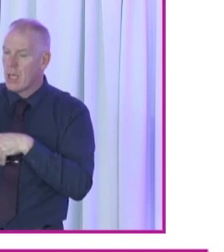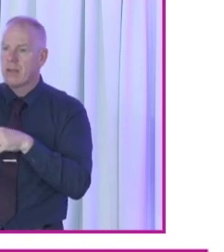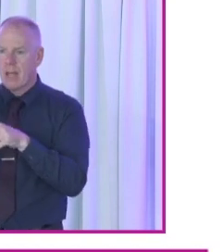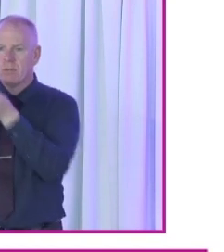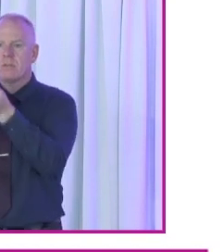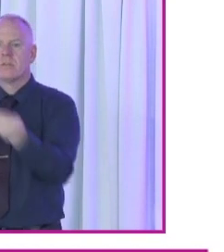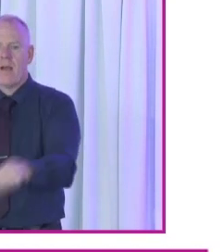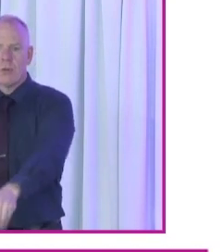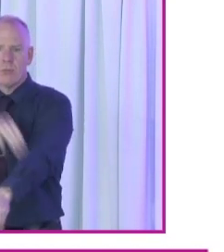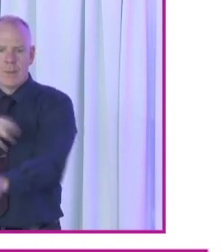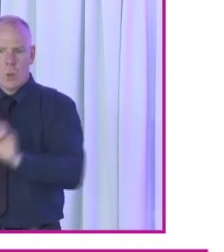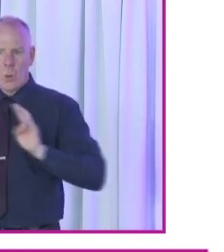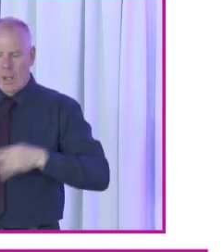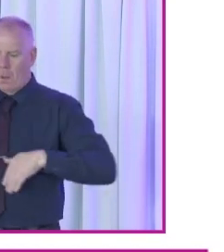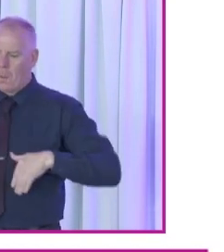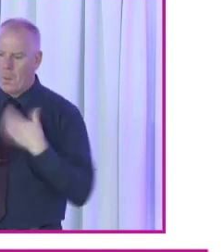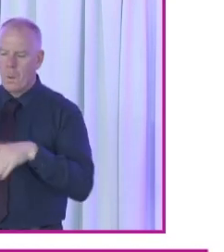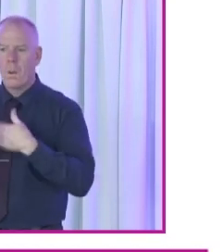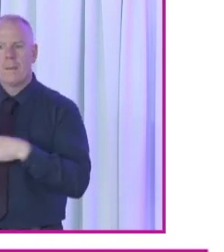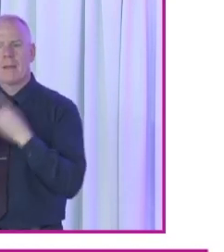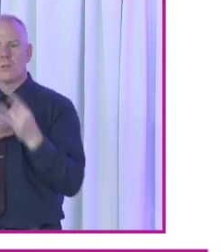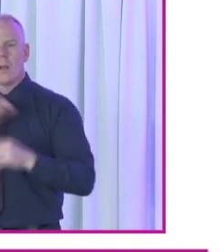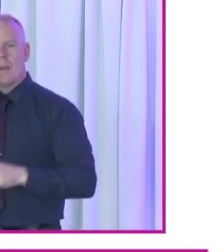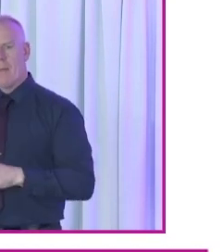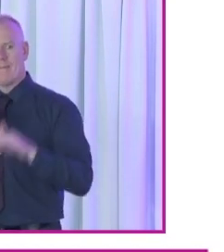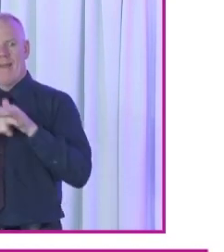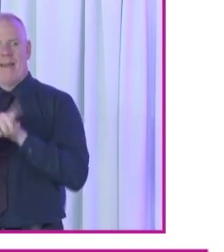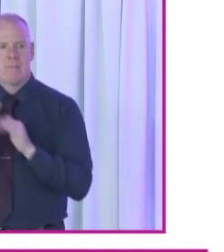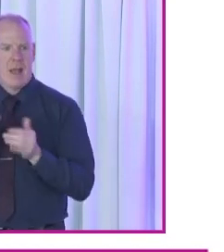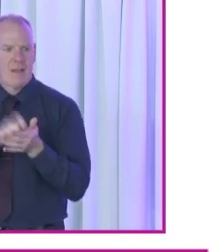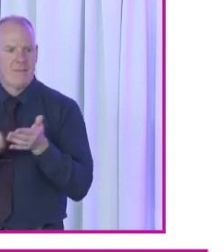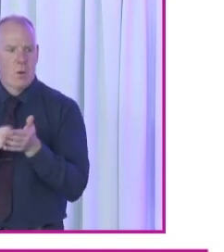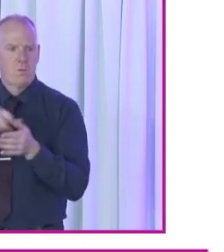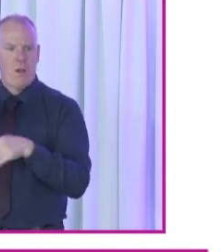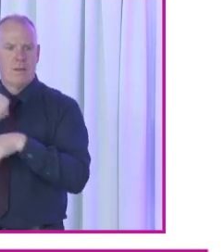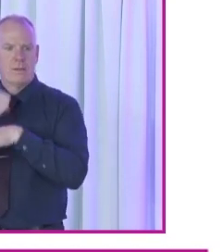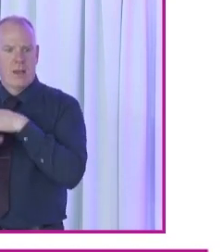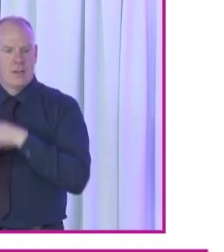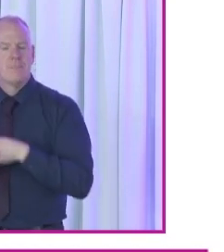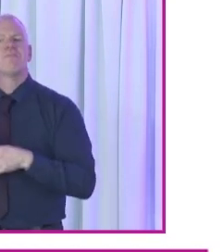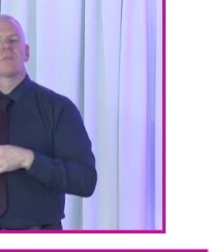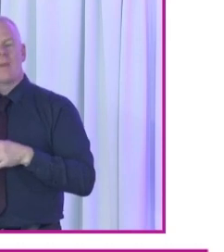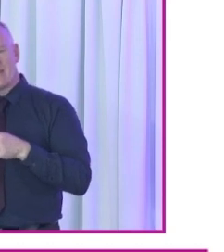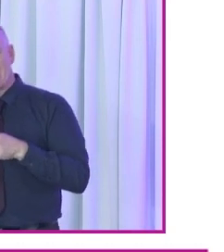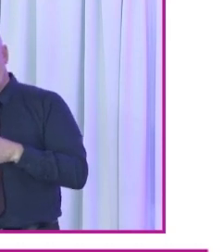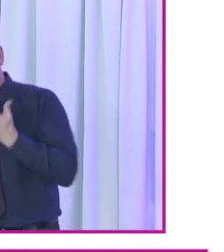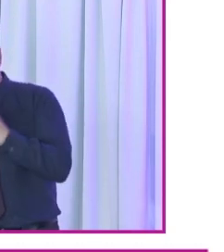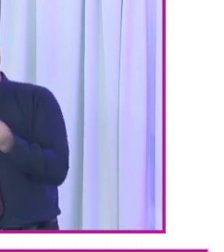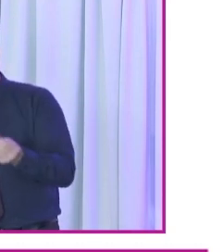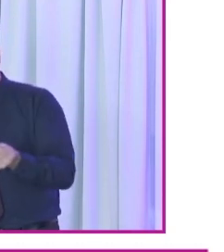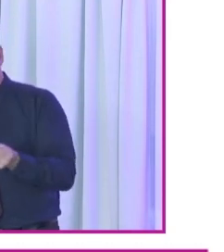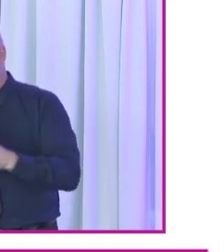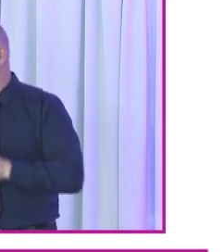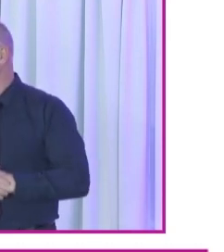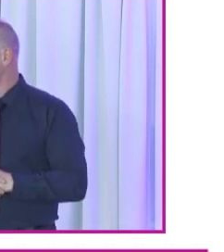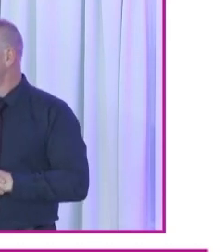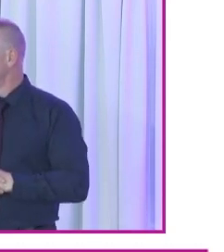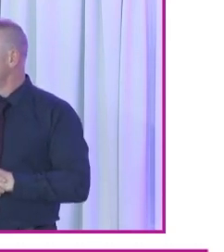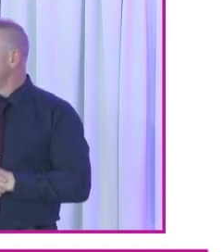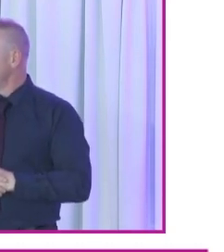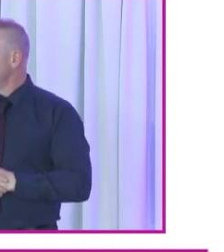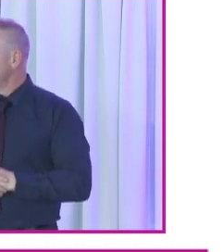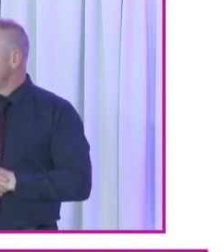resolve issues quickly, and ensure the person gets the vote on the day. And I think we need to look at how we can do that. Next slide please.